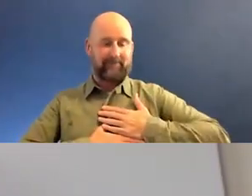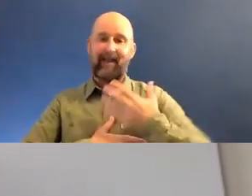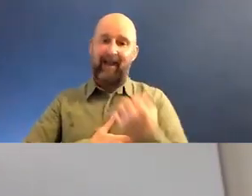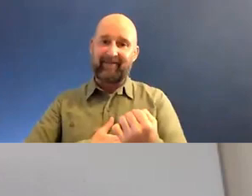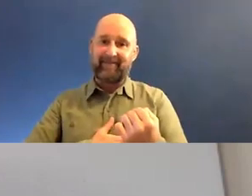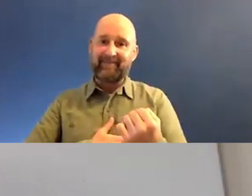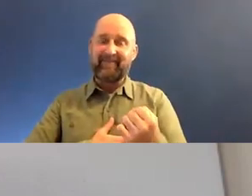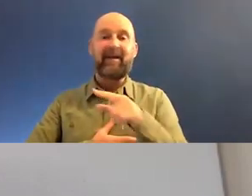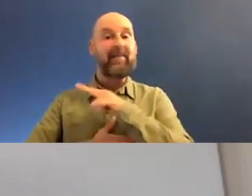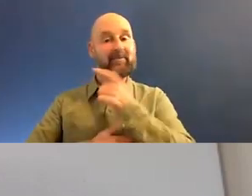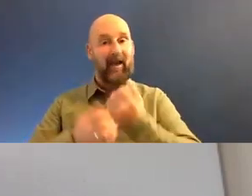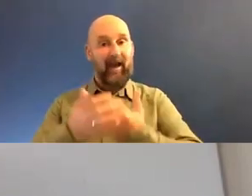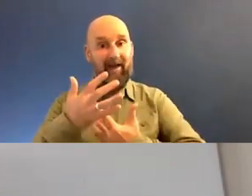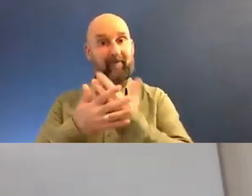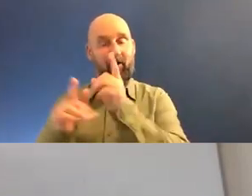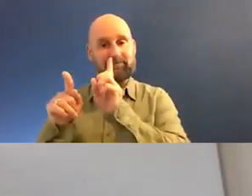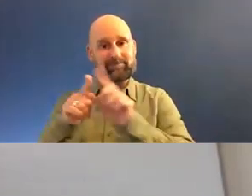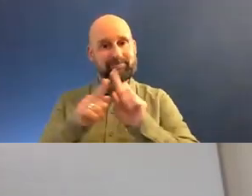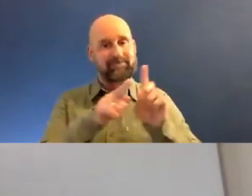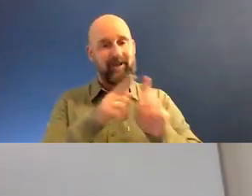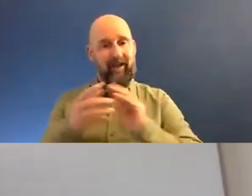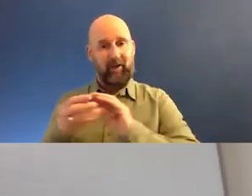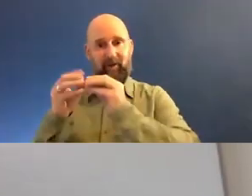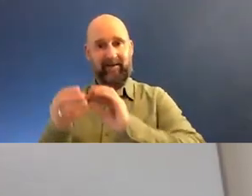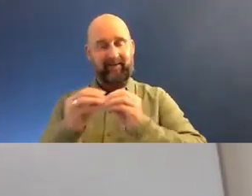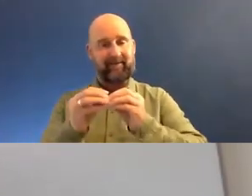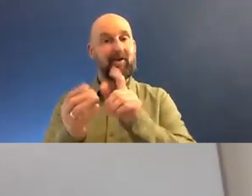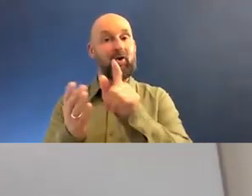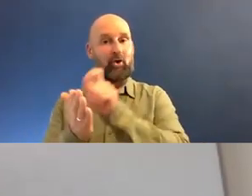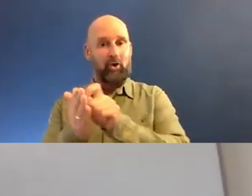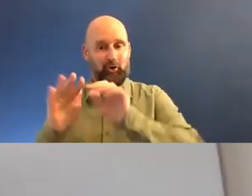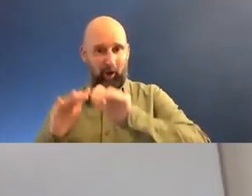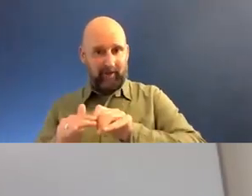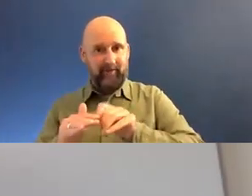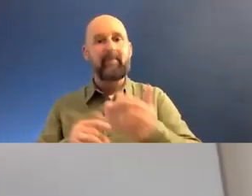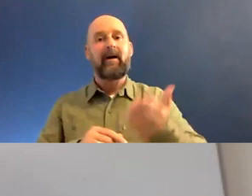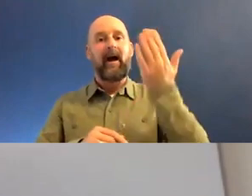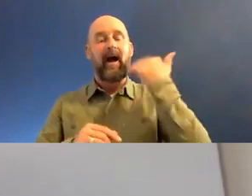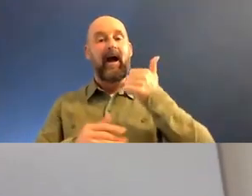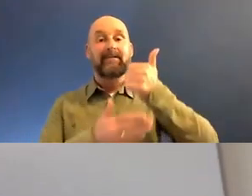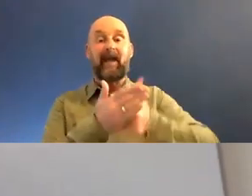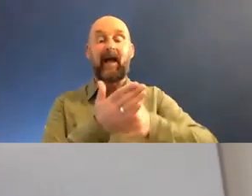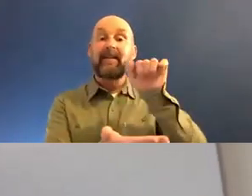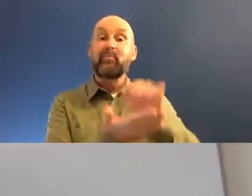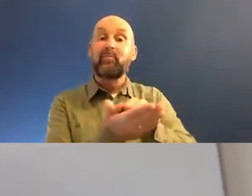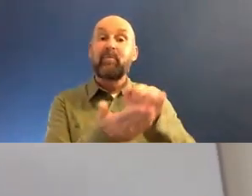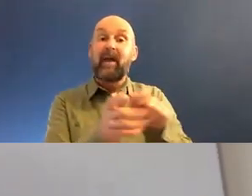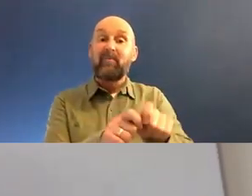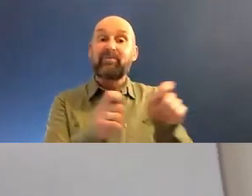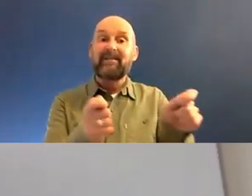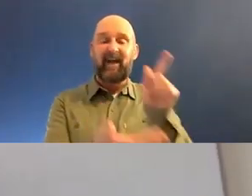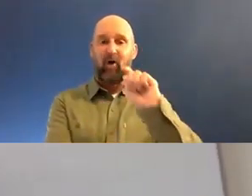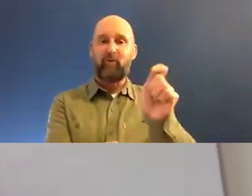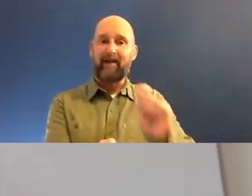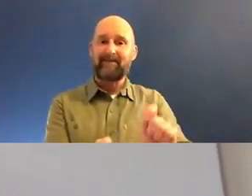evolved between different fields of journalism. I began in print, I still consider myself a writer, I